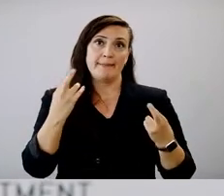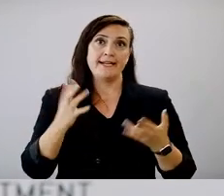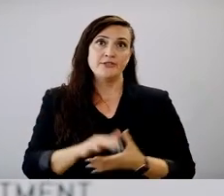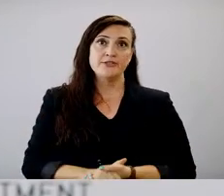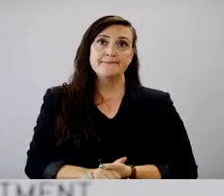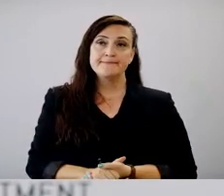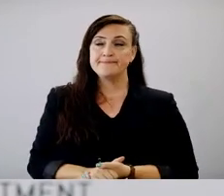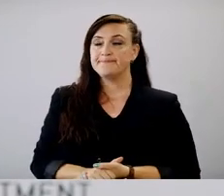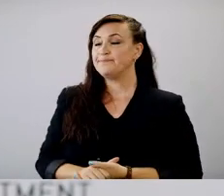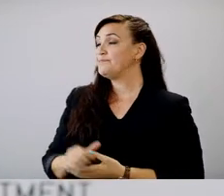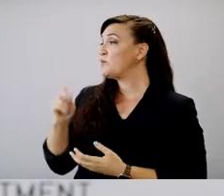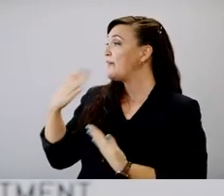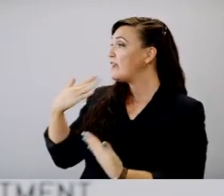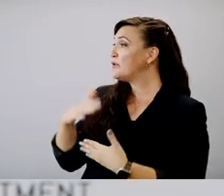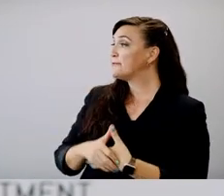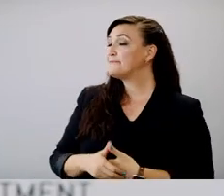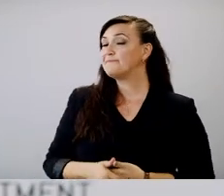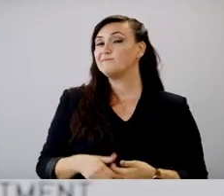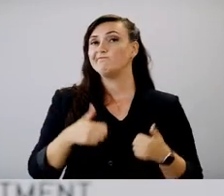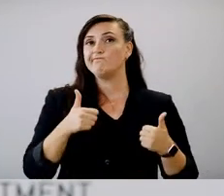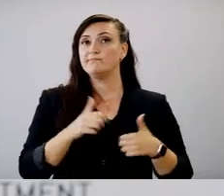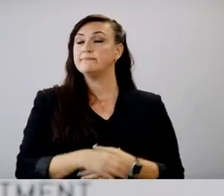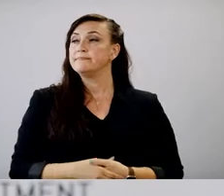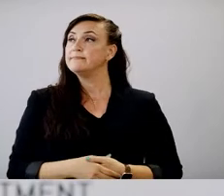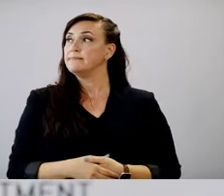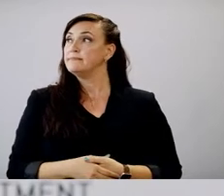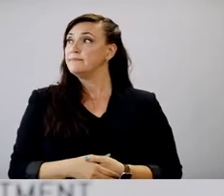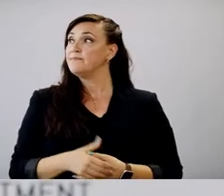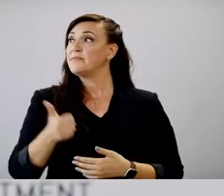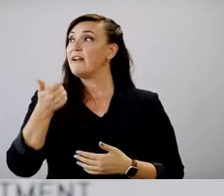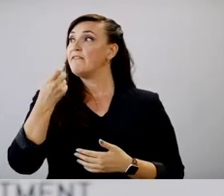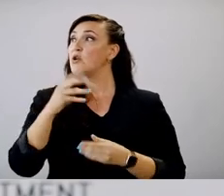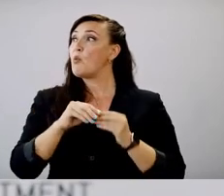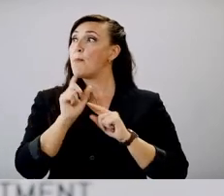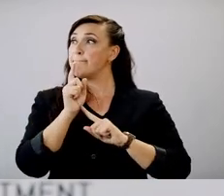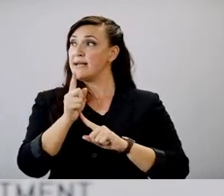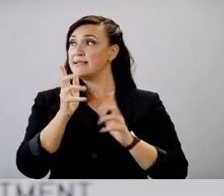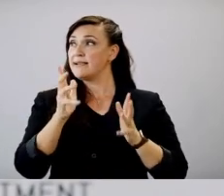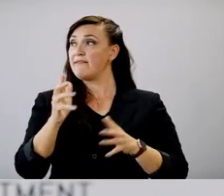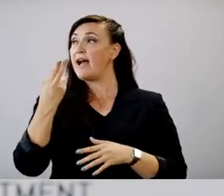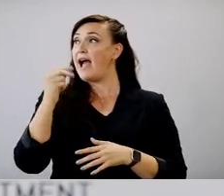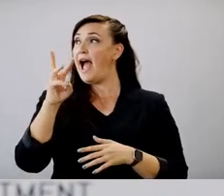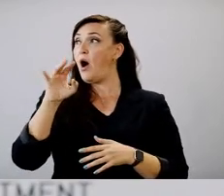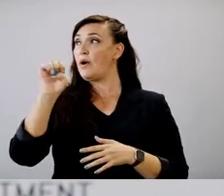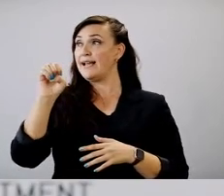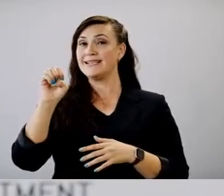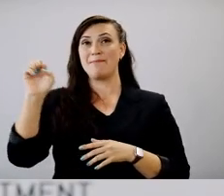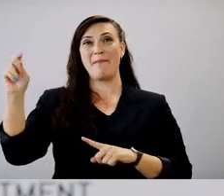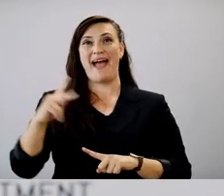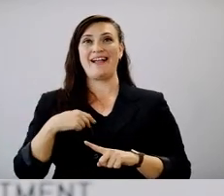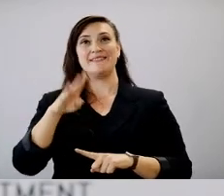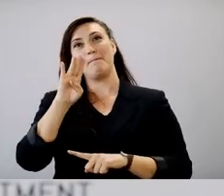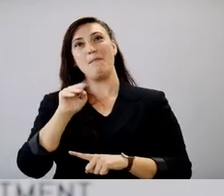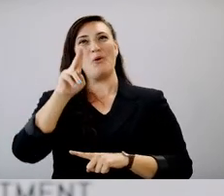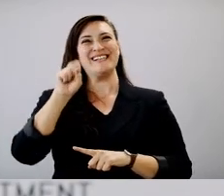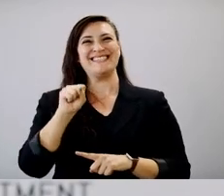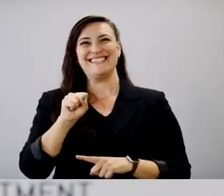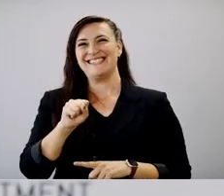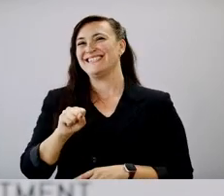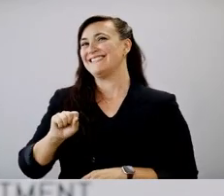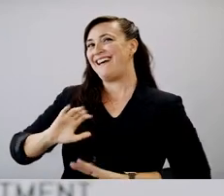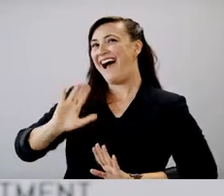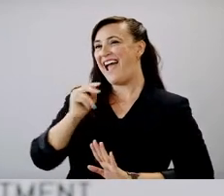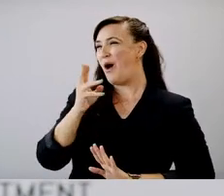All right. Thank you. Thank you. We have a couple more minutes and Howie is back with a bonus question. Hi, Howie.